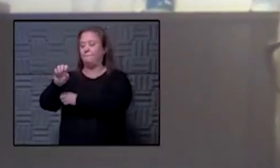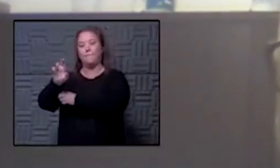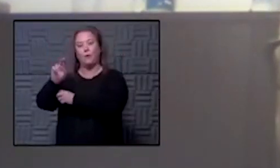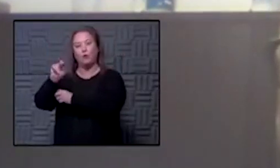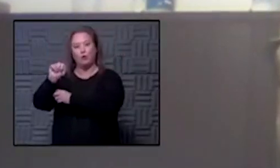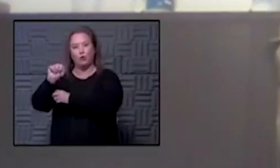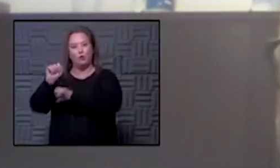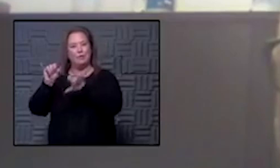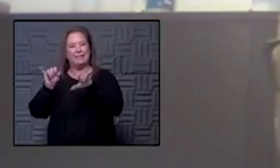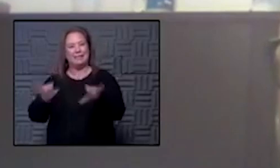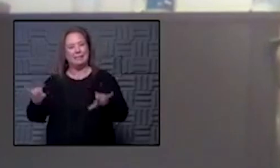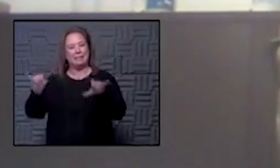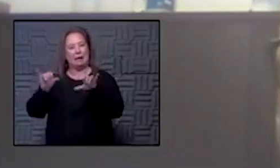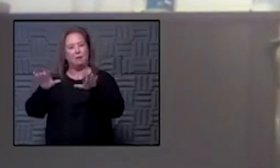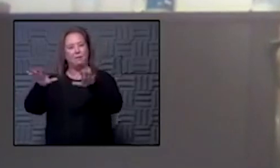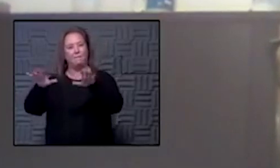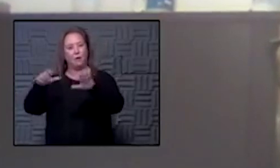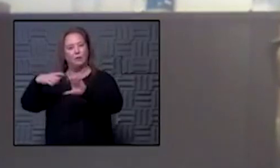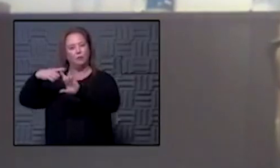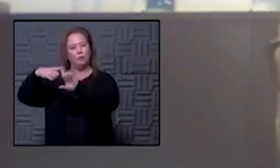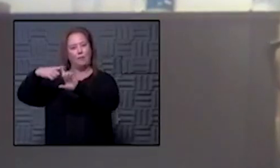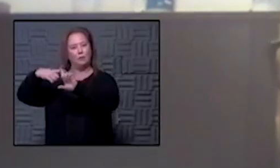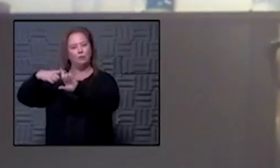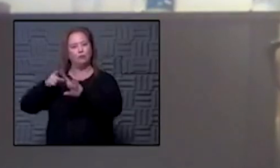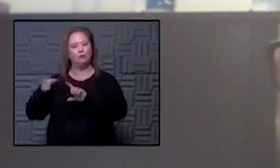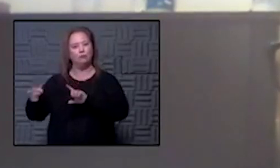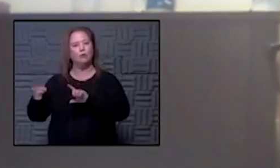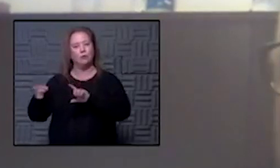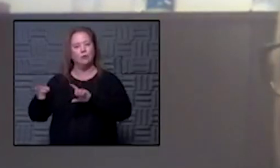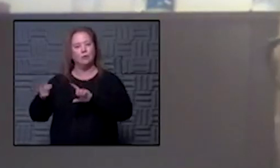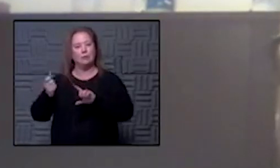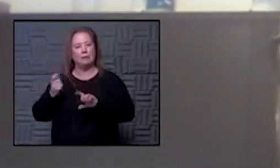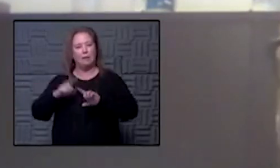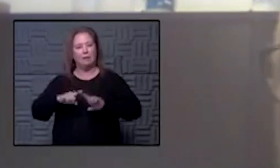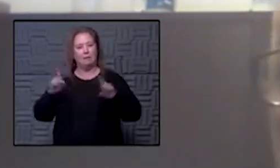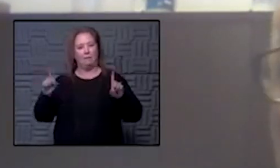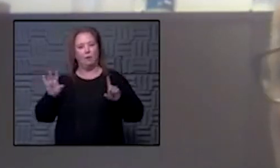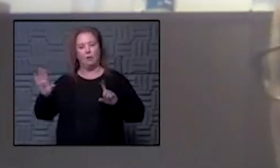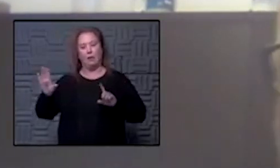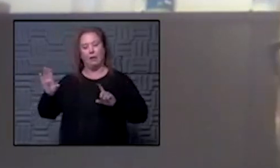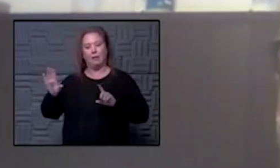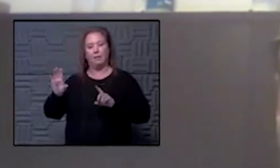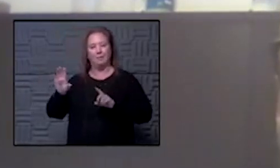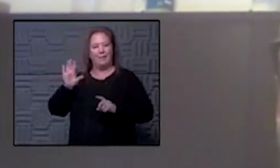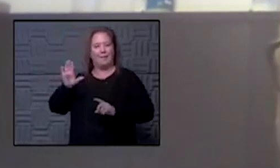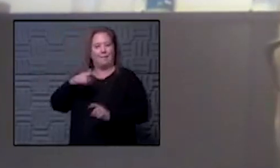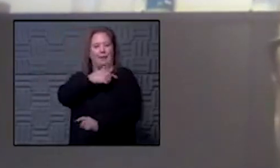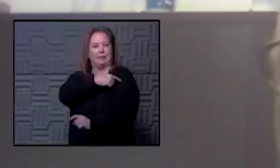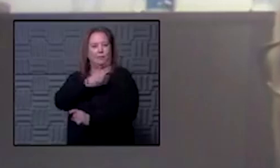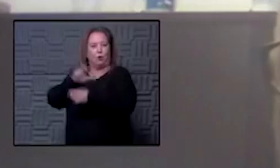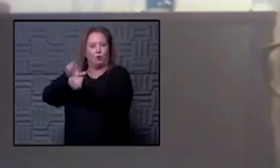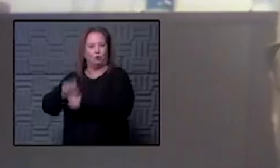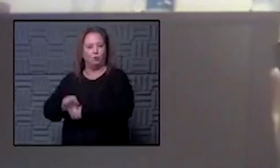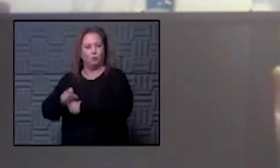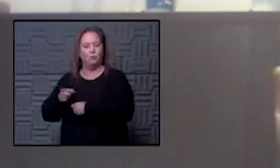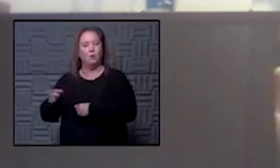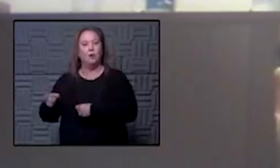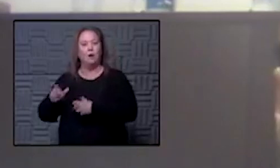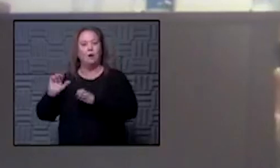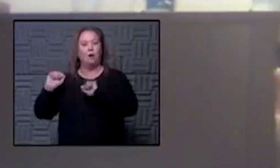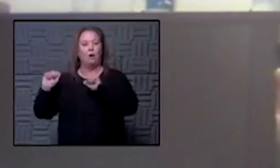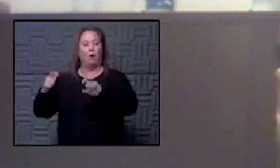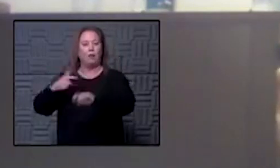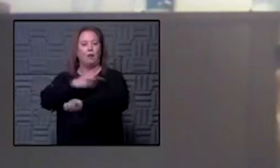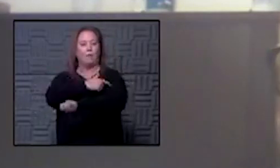standard freezer temperatures is a vaccine type that we're used to all of our vaccinators